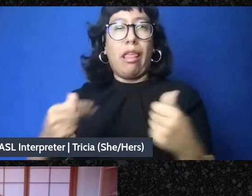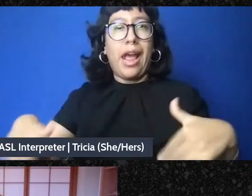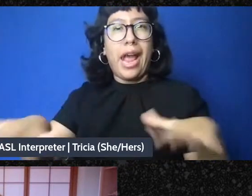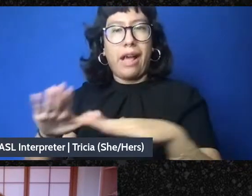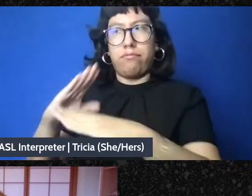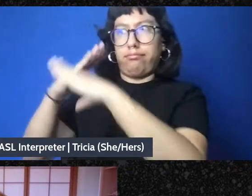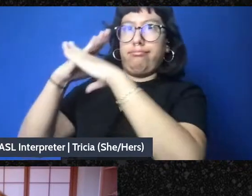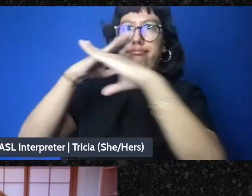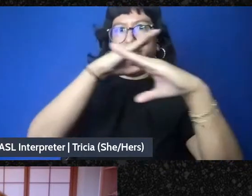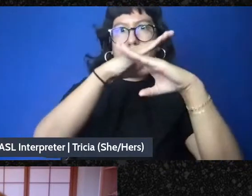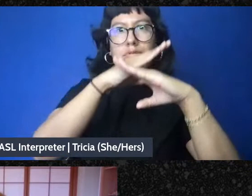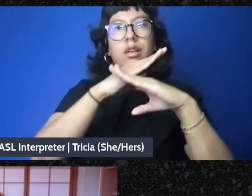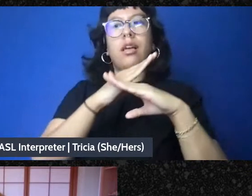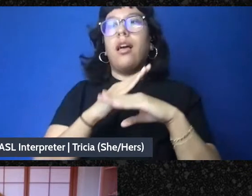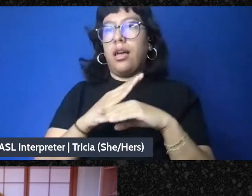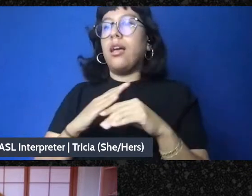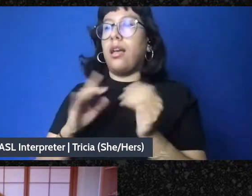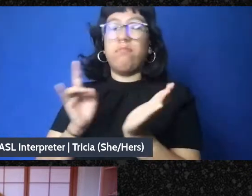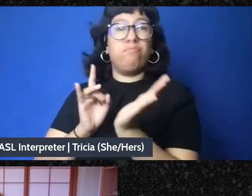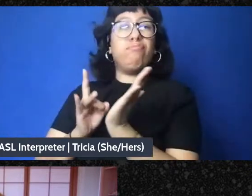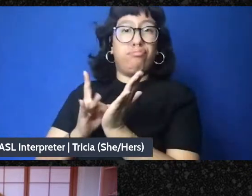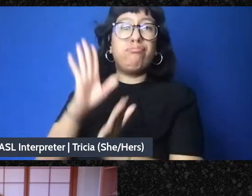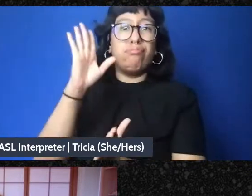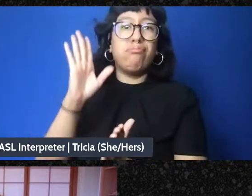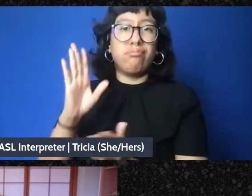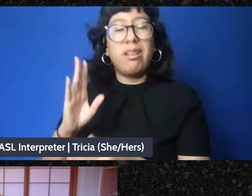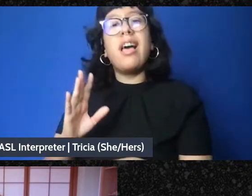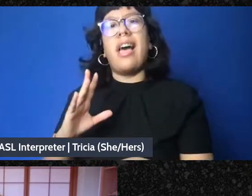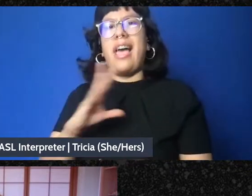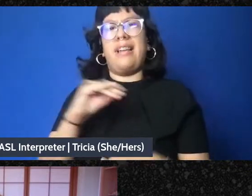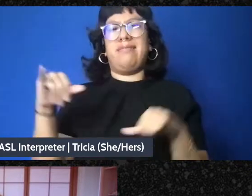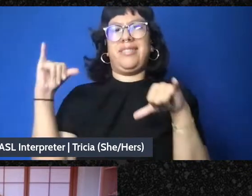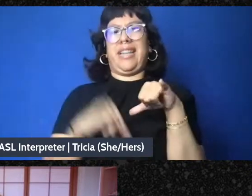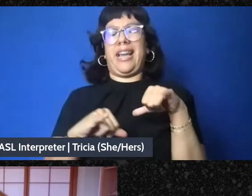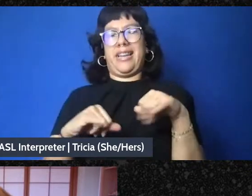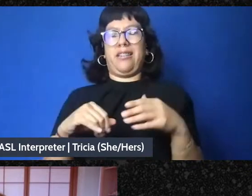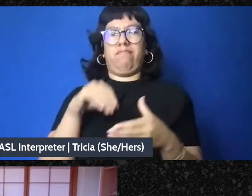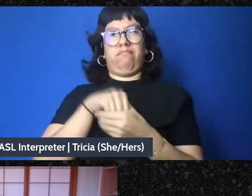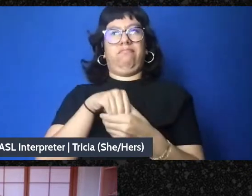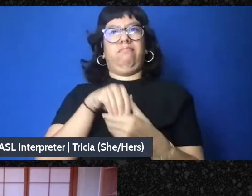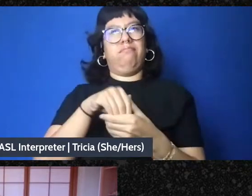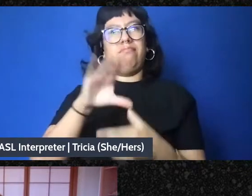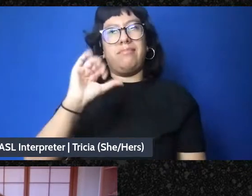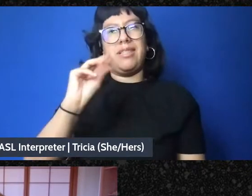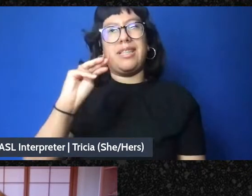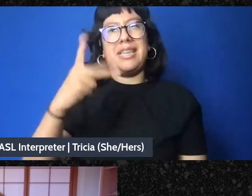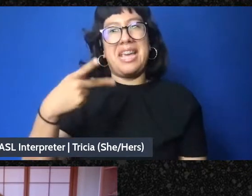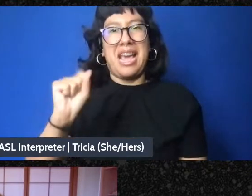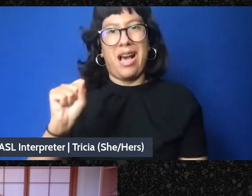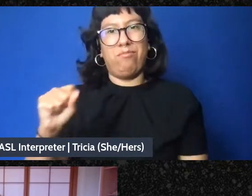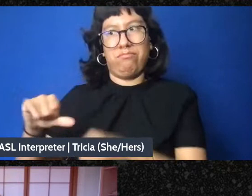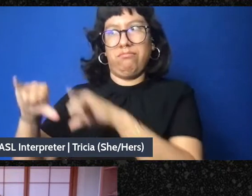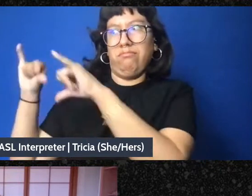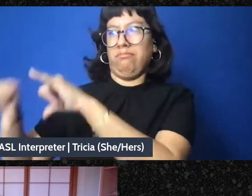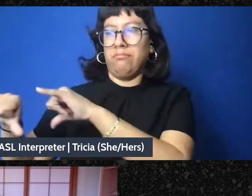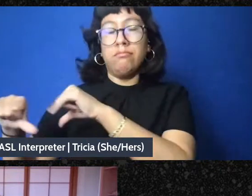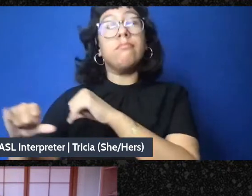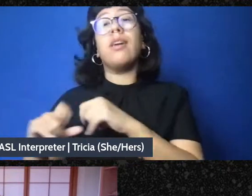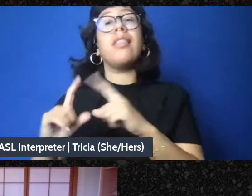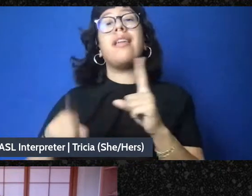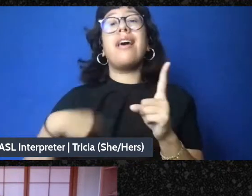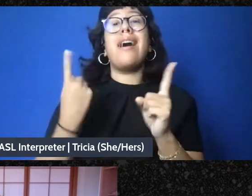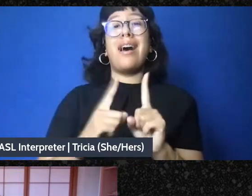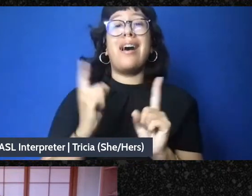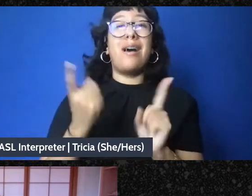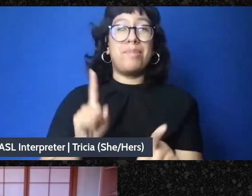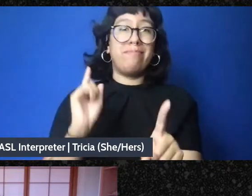and were being held in these internal camps and then Katrina happened and I started doing some work